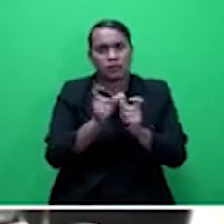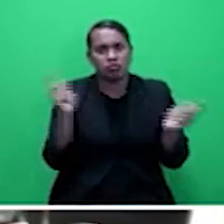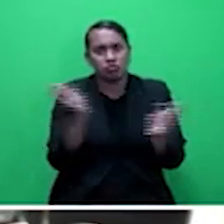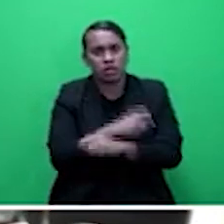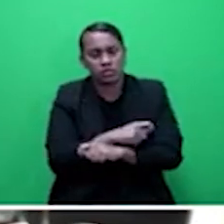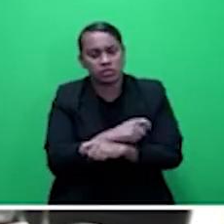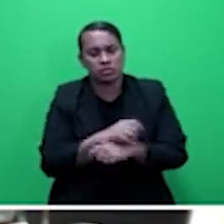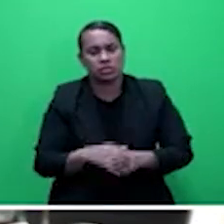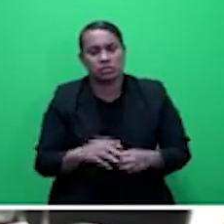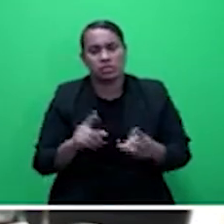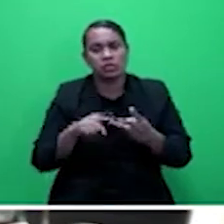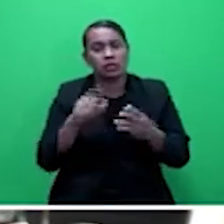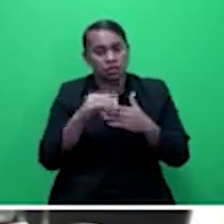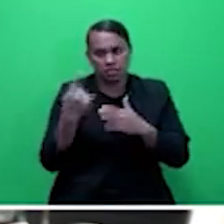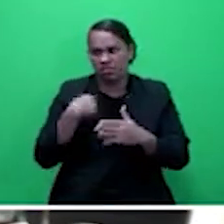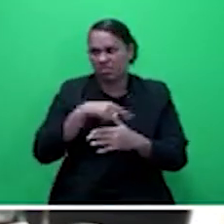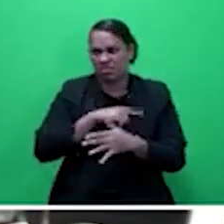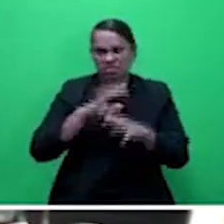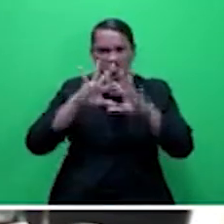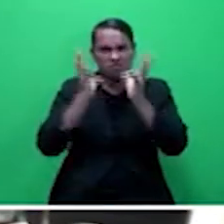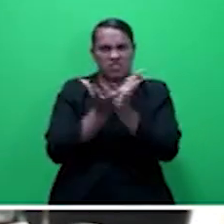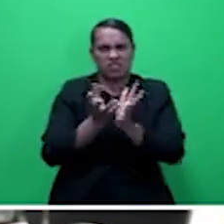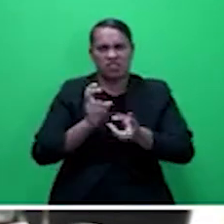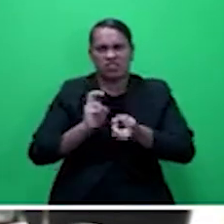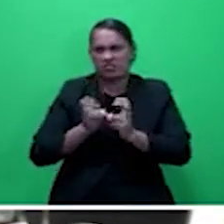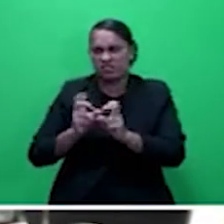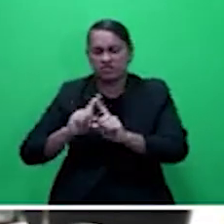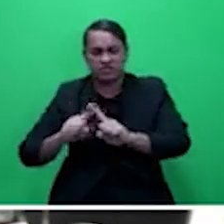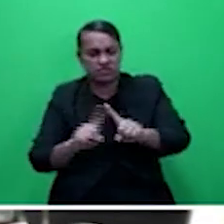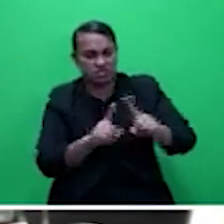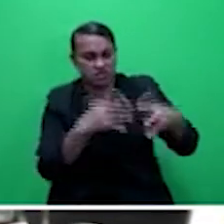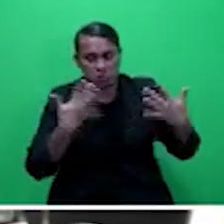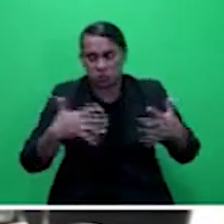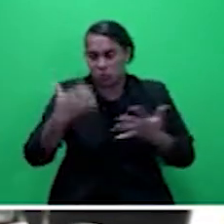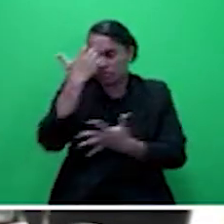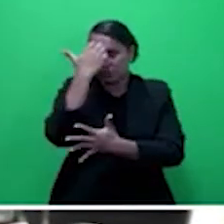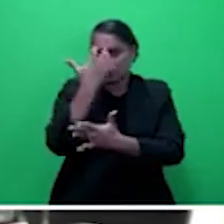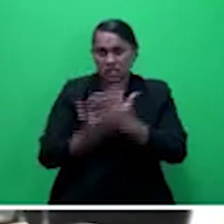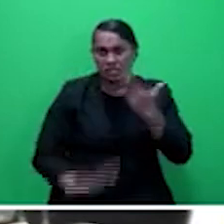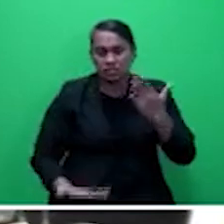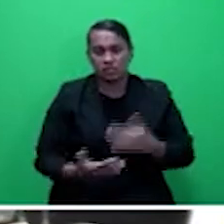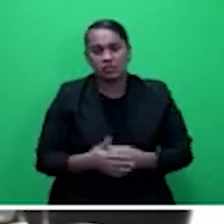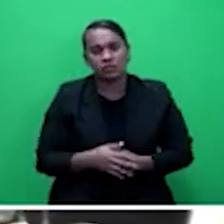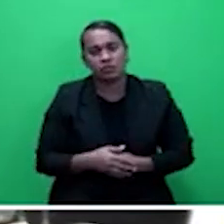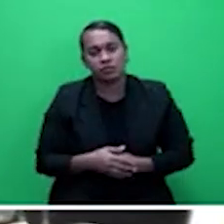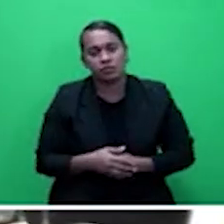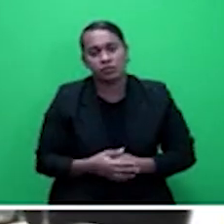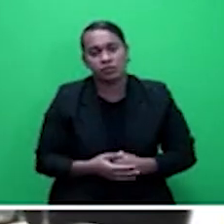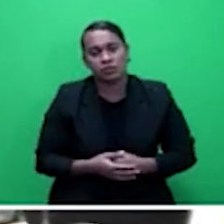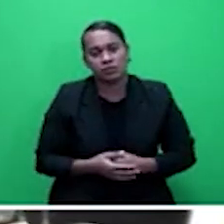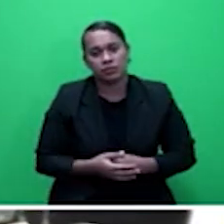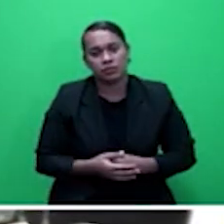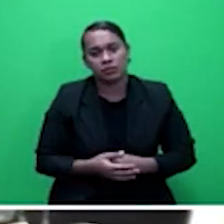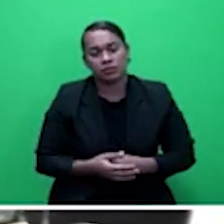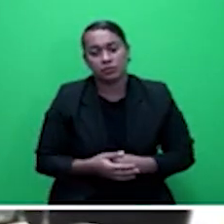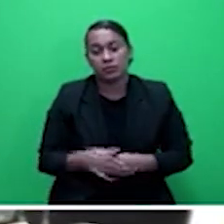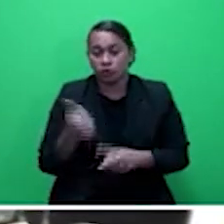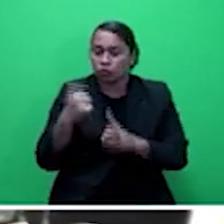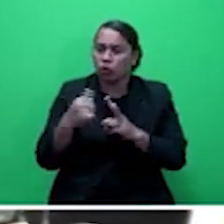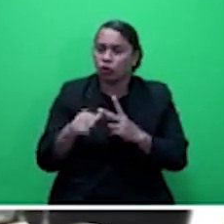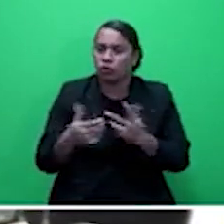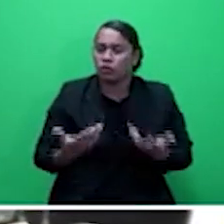outbreaks as we are experiencing now. Honorable Speaker, also note the importance of